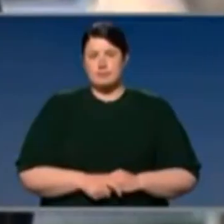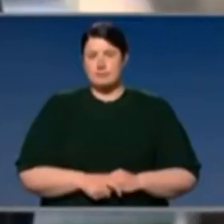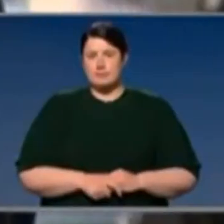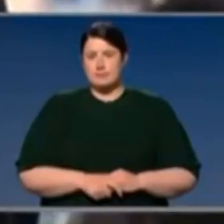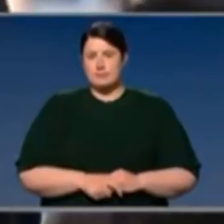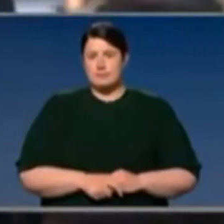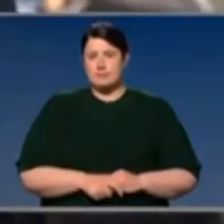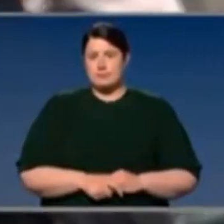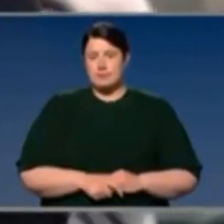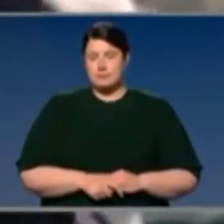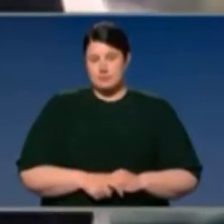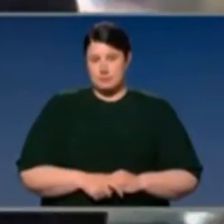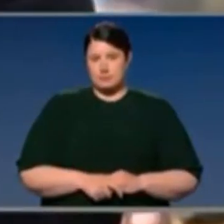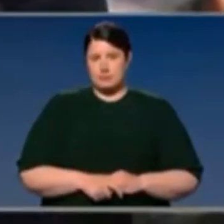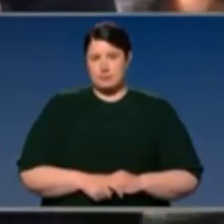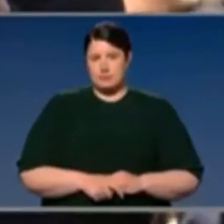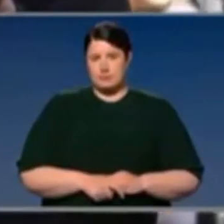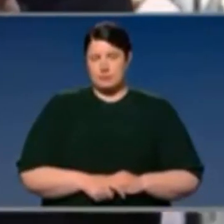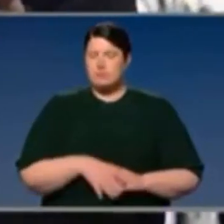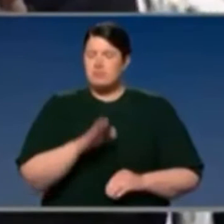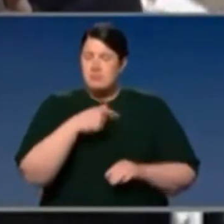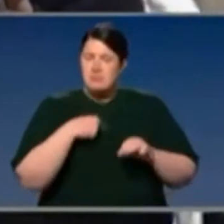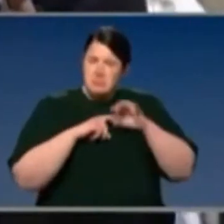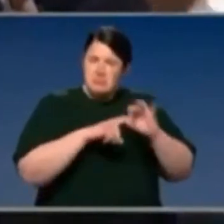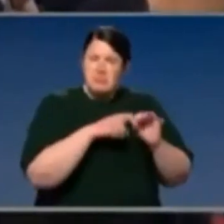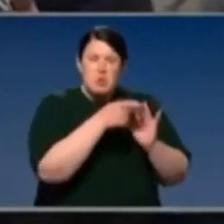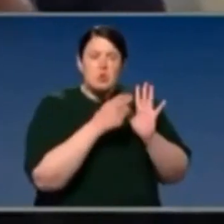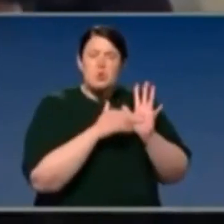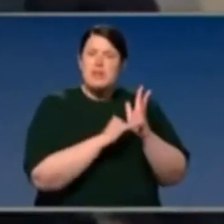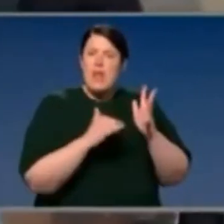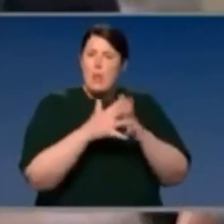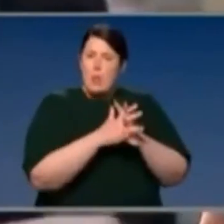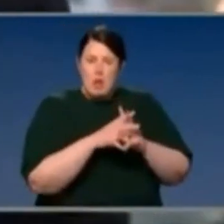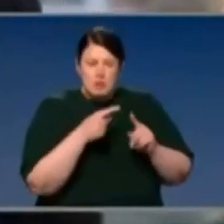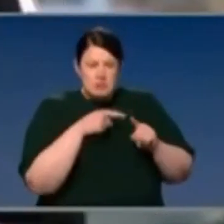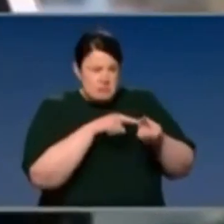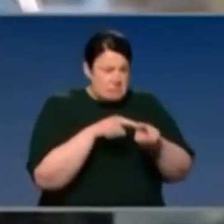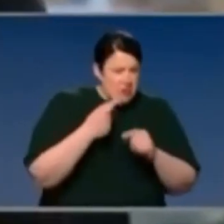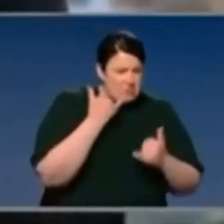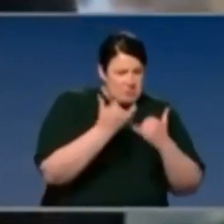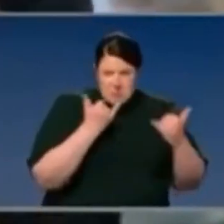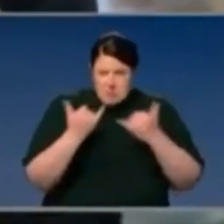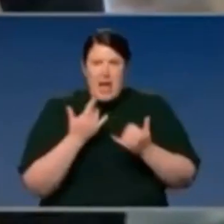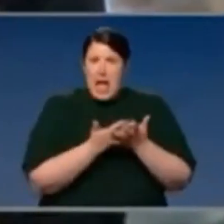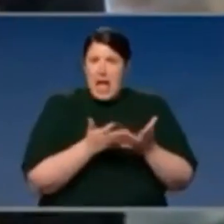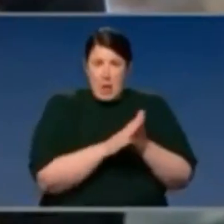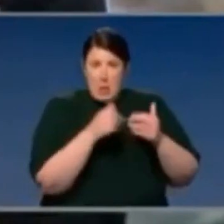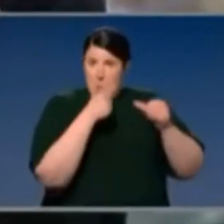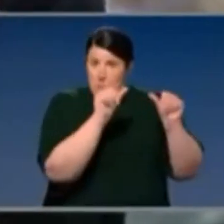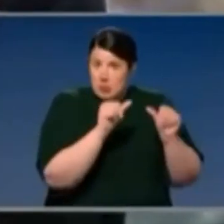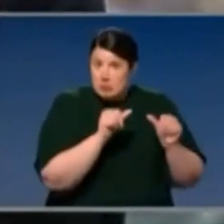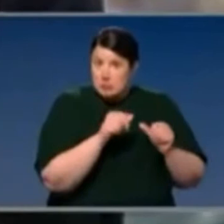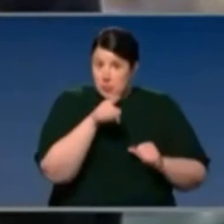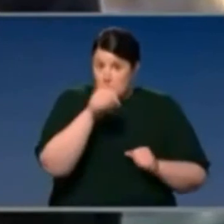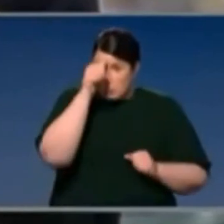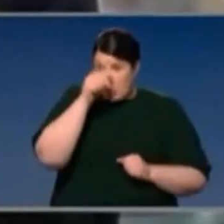You've certainly had a very good idea of how the New South Wales contact tracing system works. I'm ask you and everybody else here. Do you